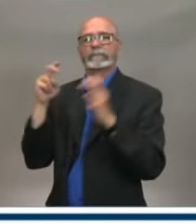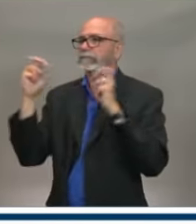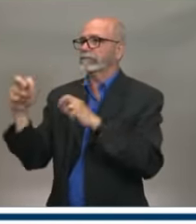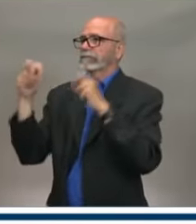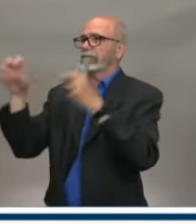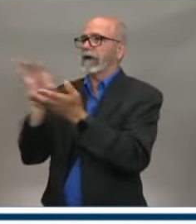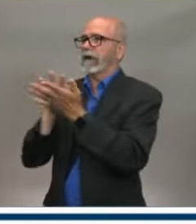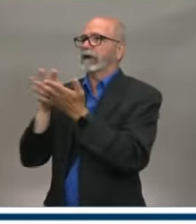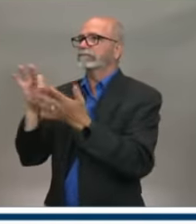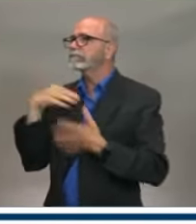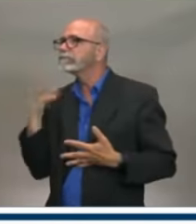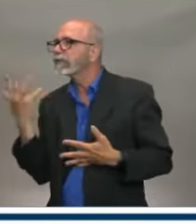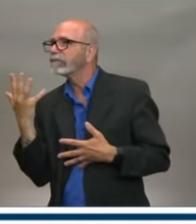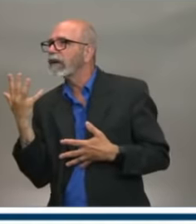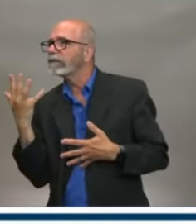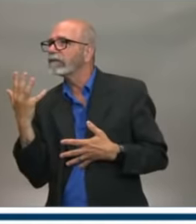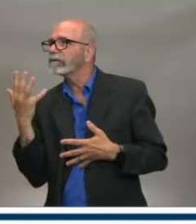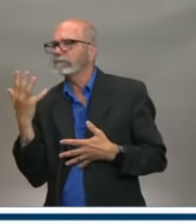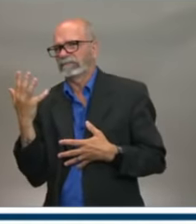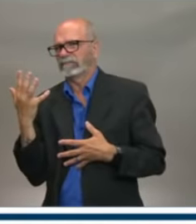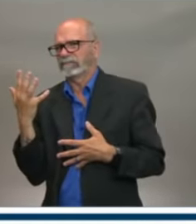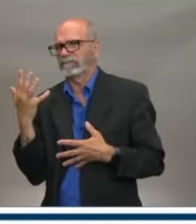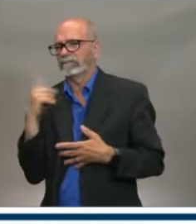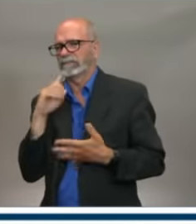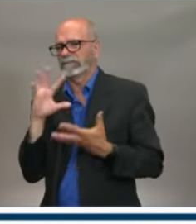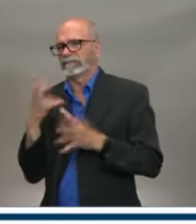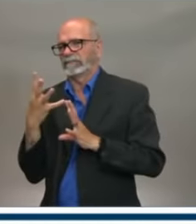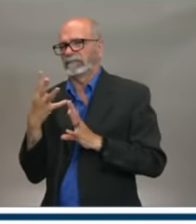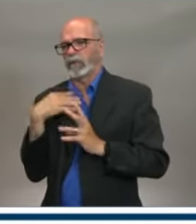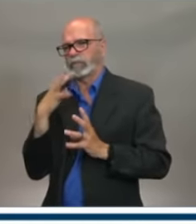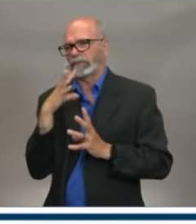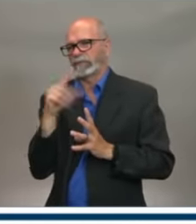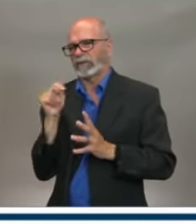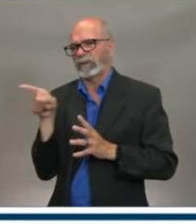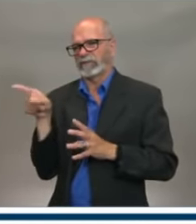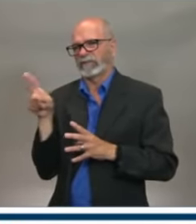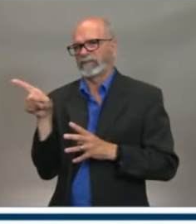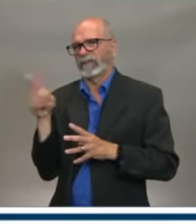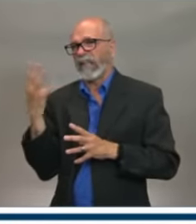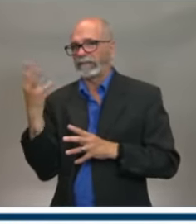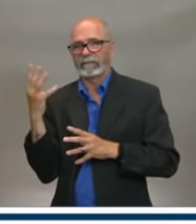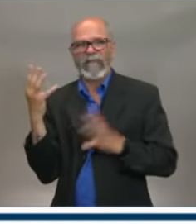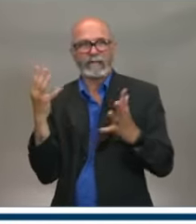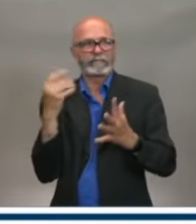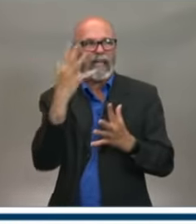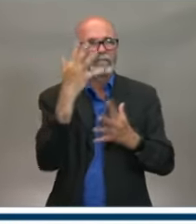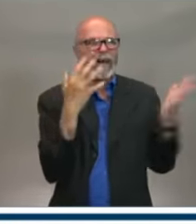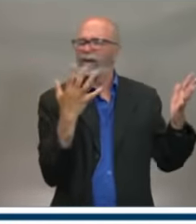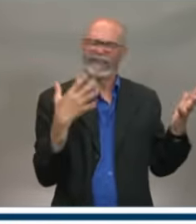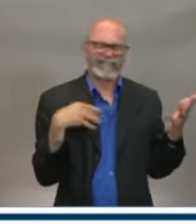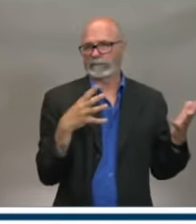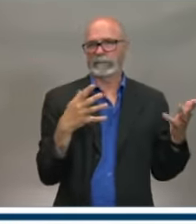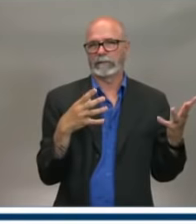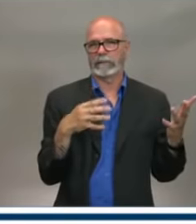Will there be more detailed clarification about these sort of issues? So, a lot of that work is